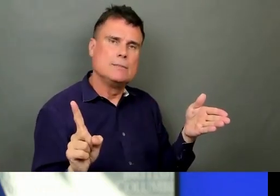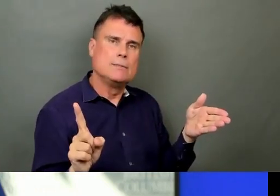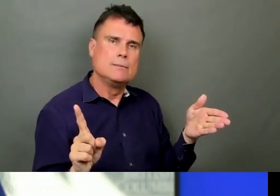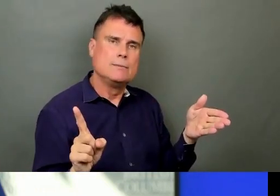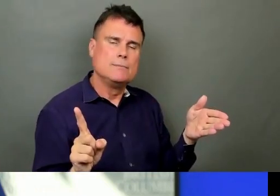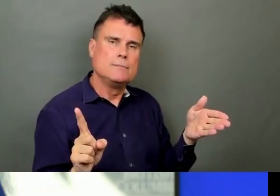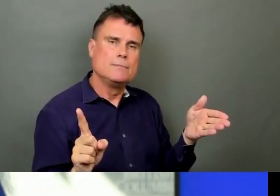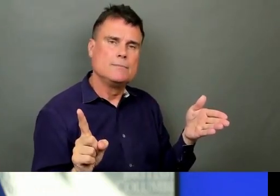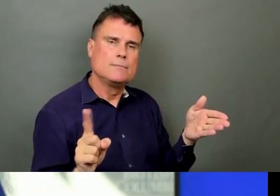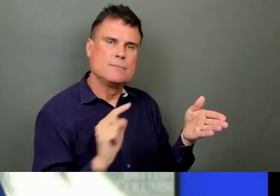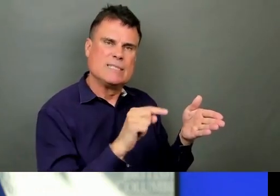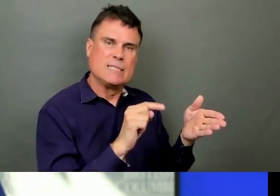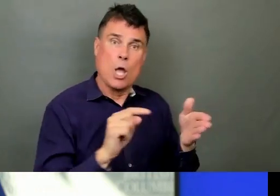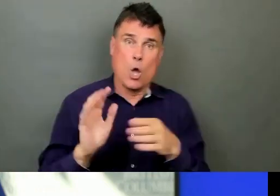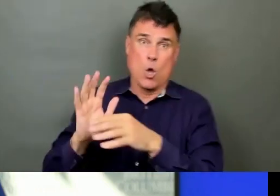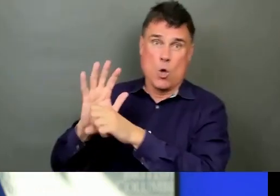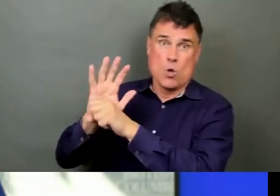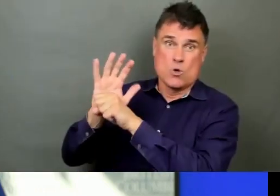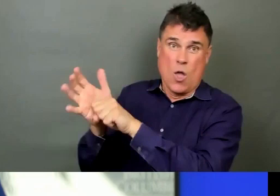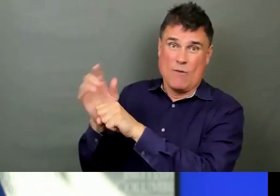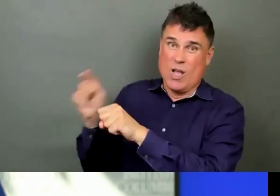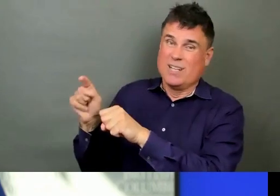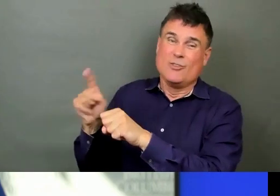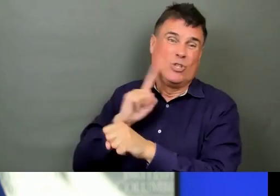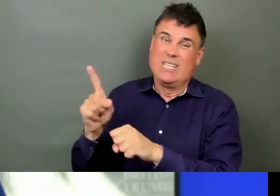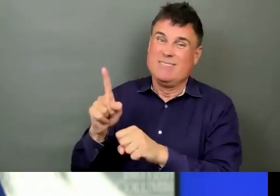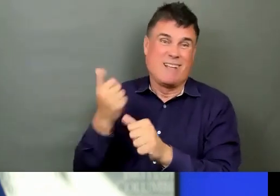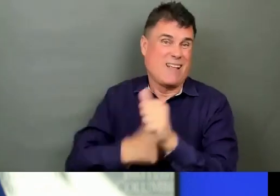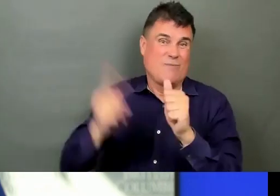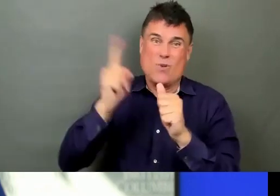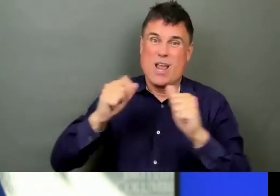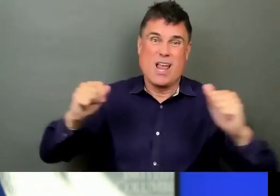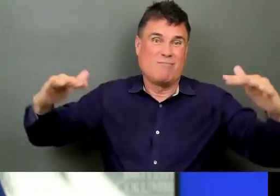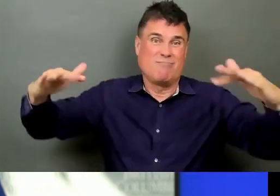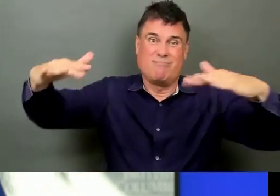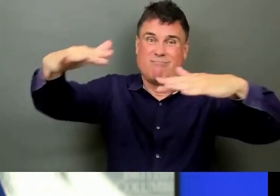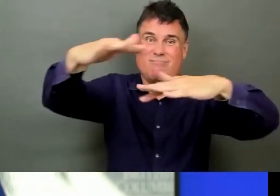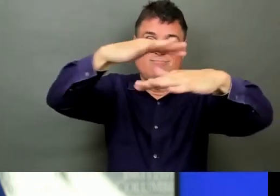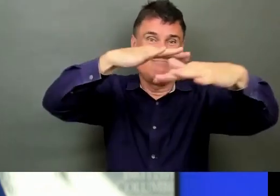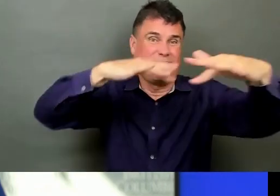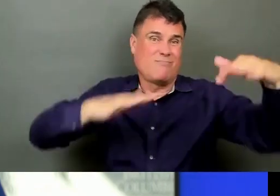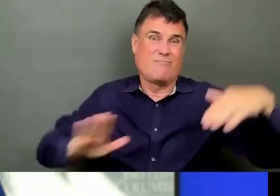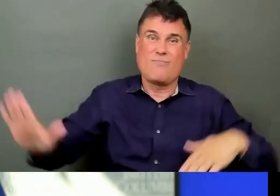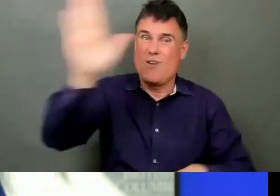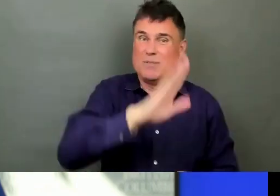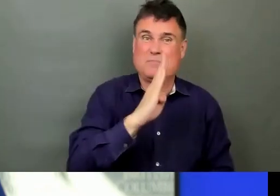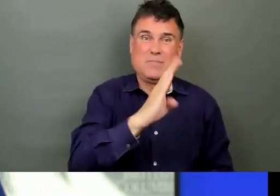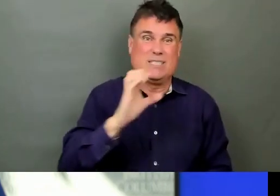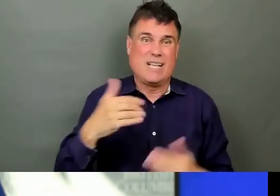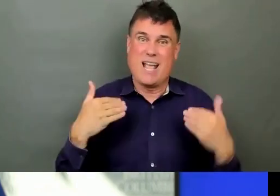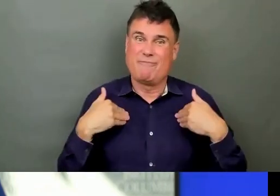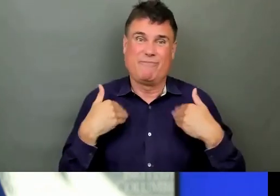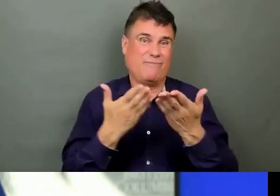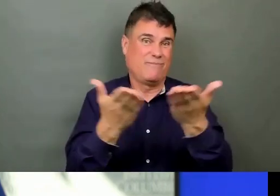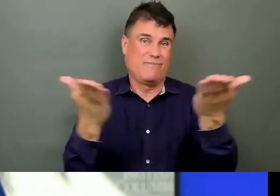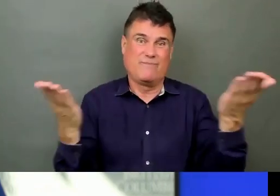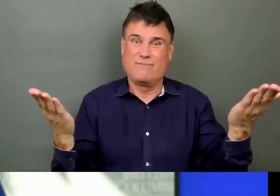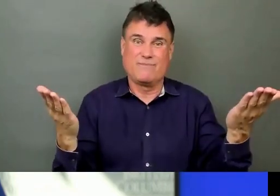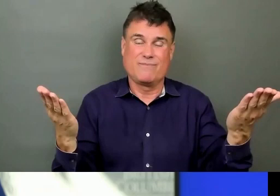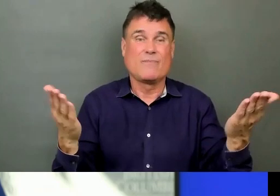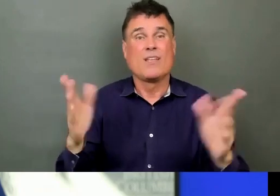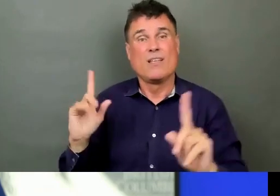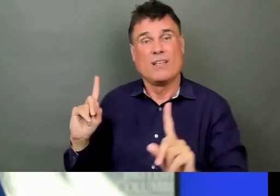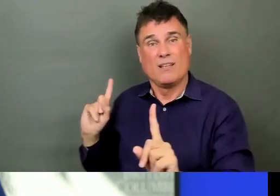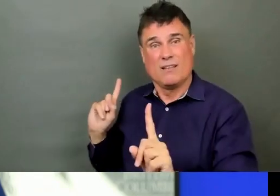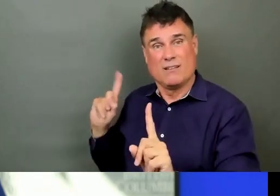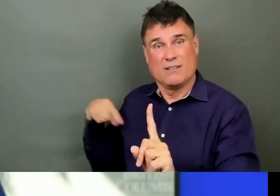had cases in the last few days on Vancouver Island. We're going to continue to have some cases on Vancouver Island. And that means it's as important on Vancouver